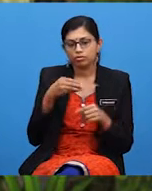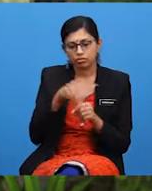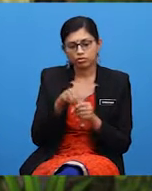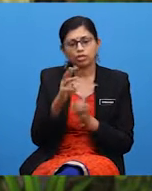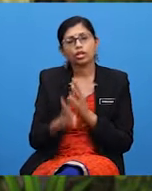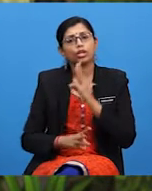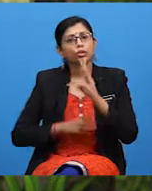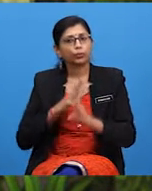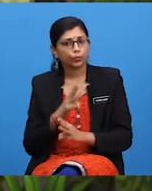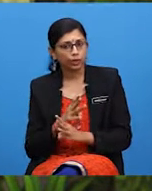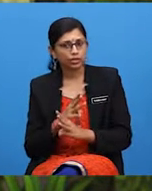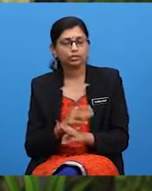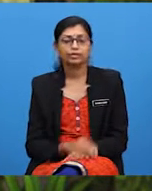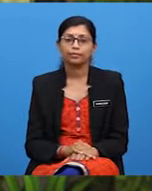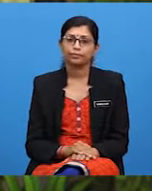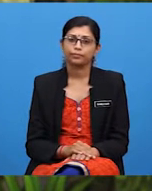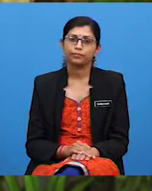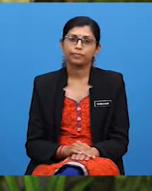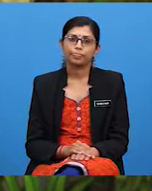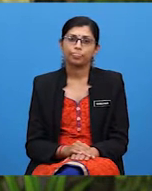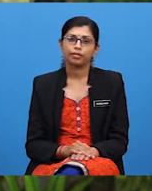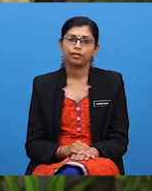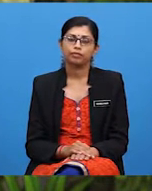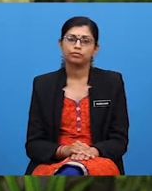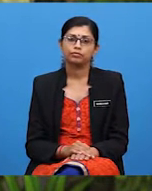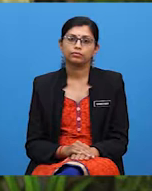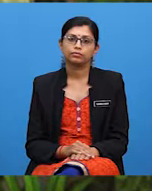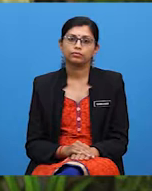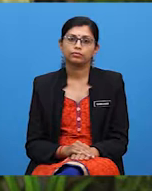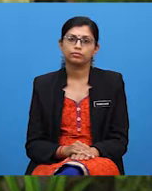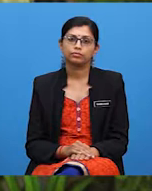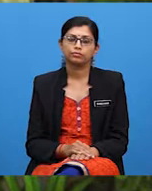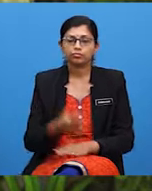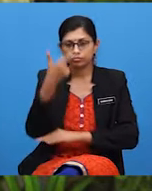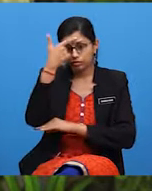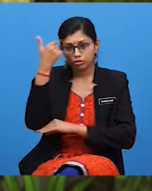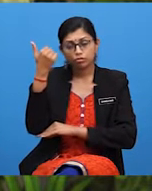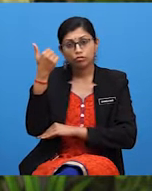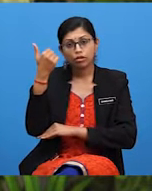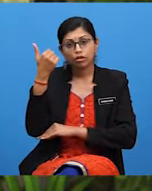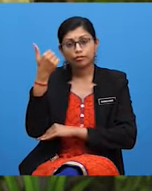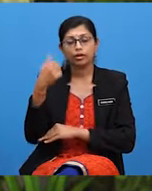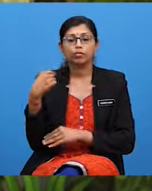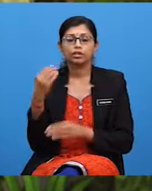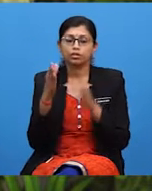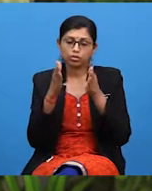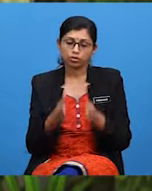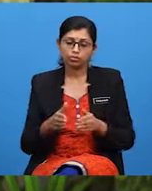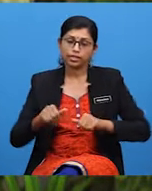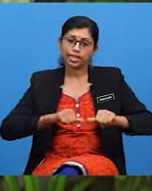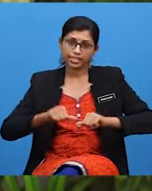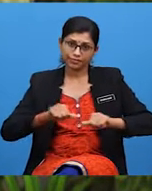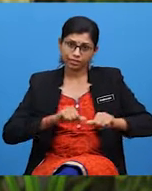in population. Or facing extinction due to our negative impacts on nature.